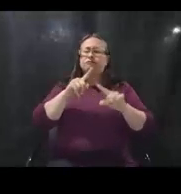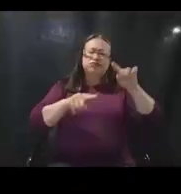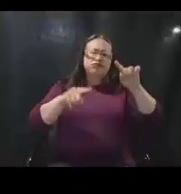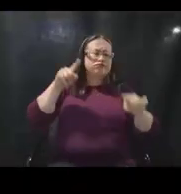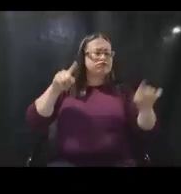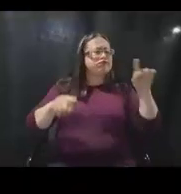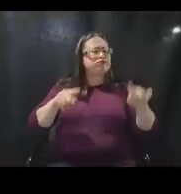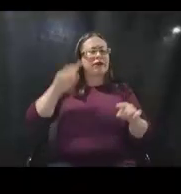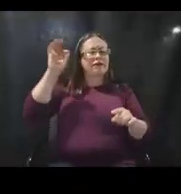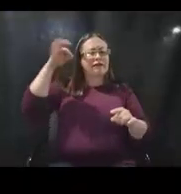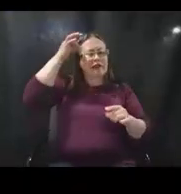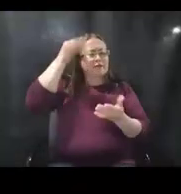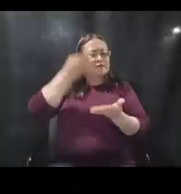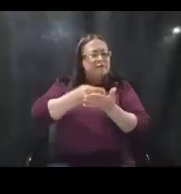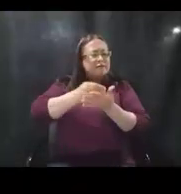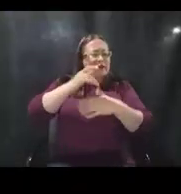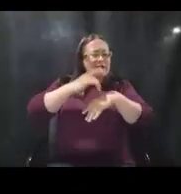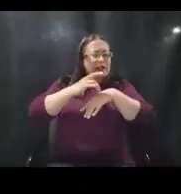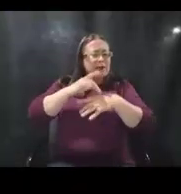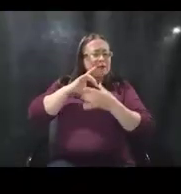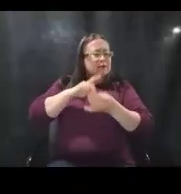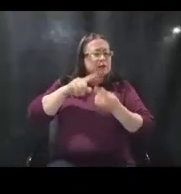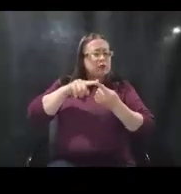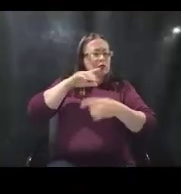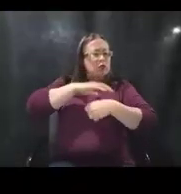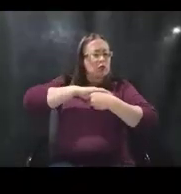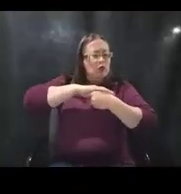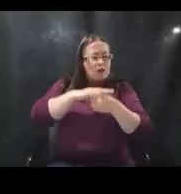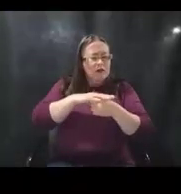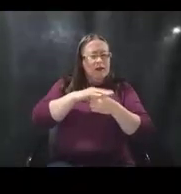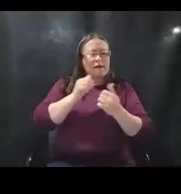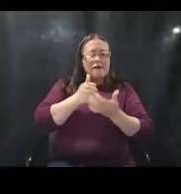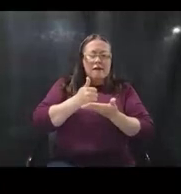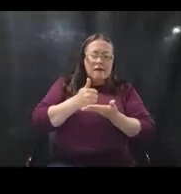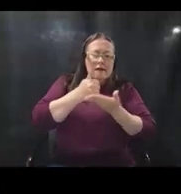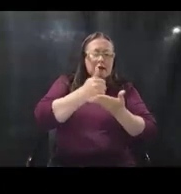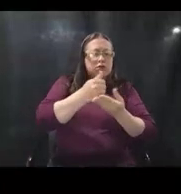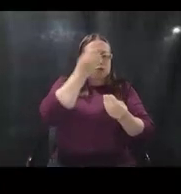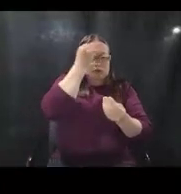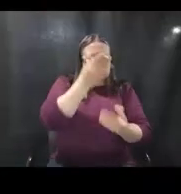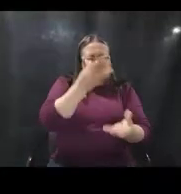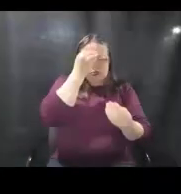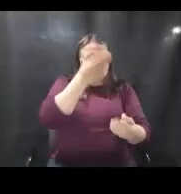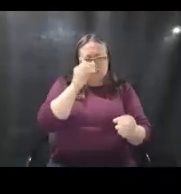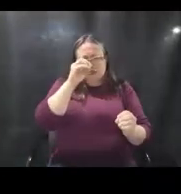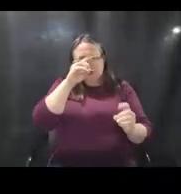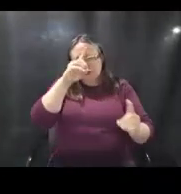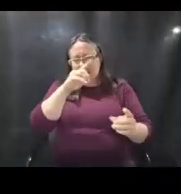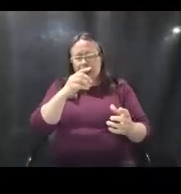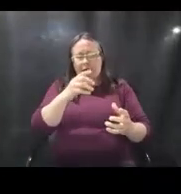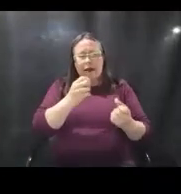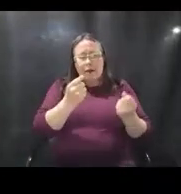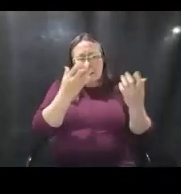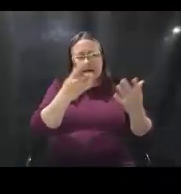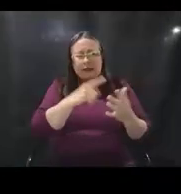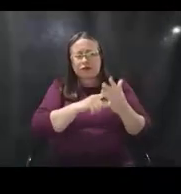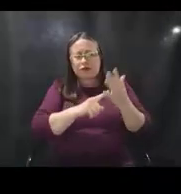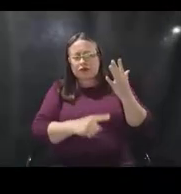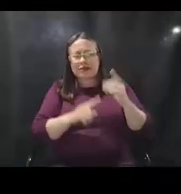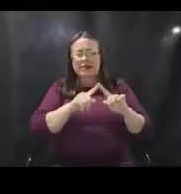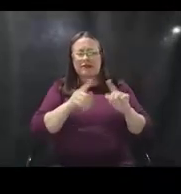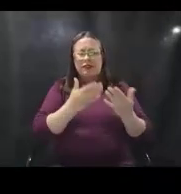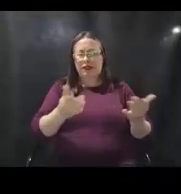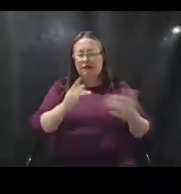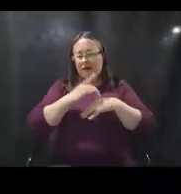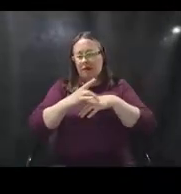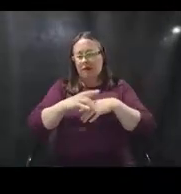federal funding available for COVID-19 to help inform applicant decisions about what funding options to seek. Next